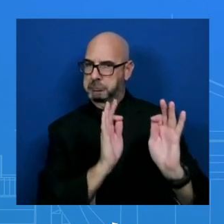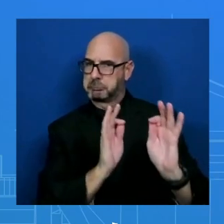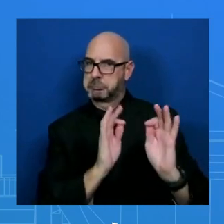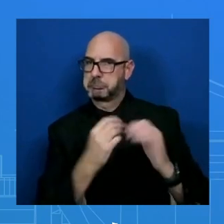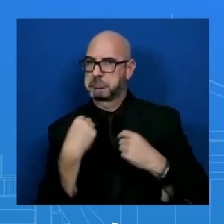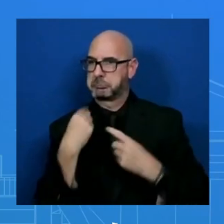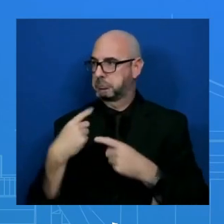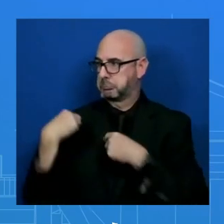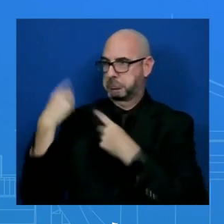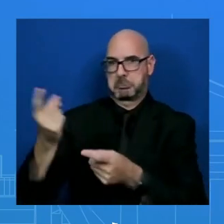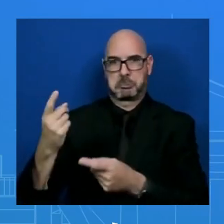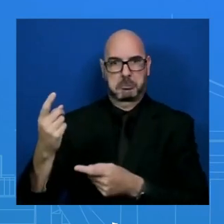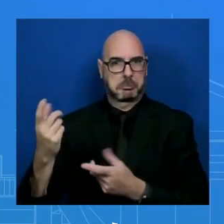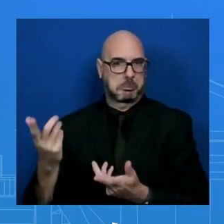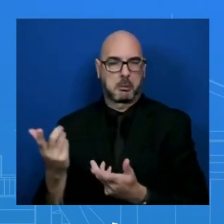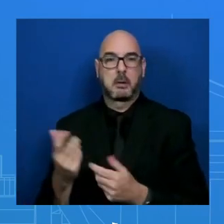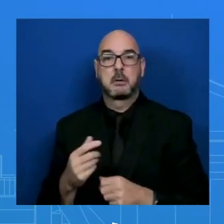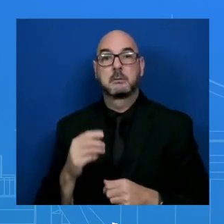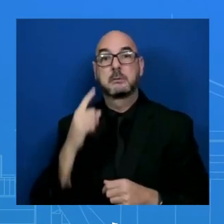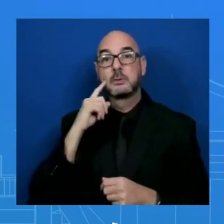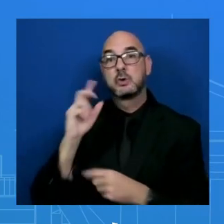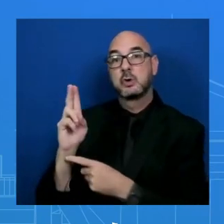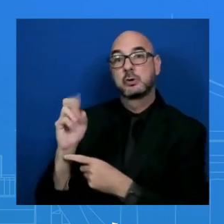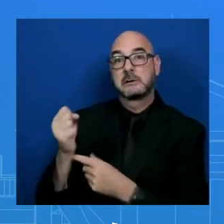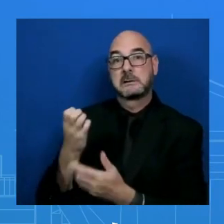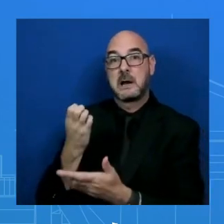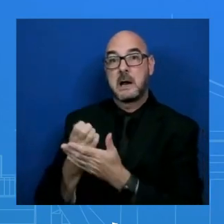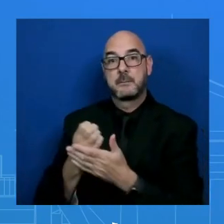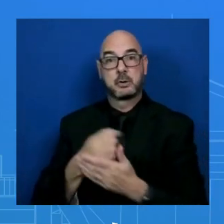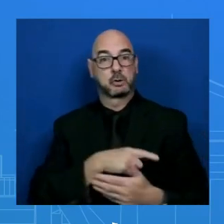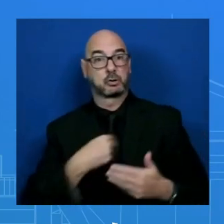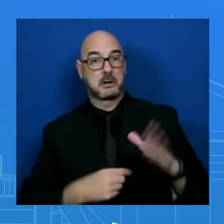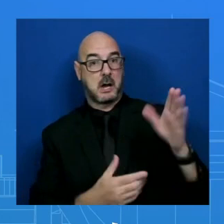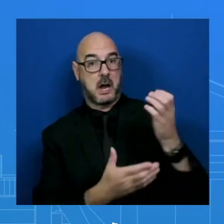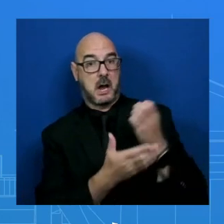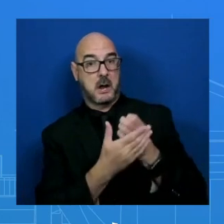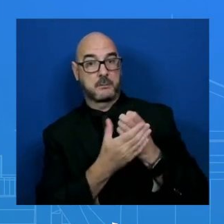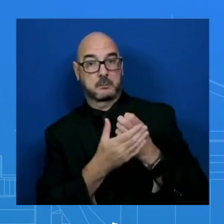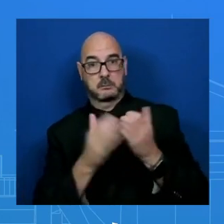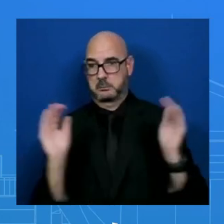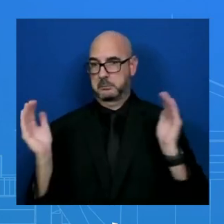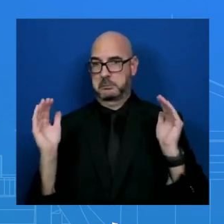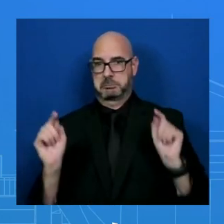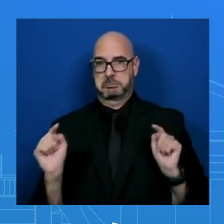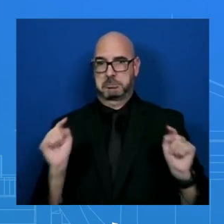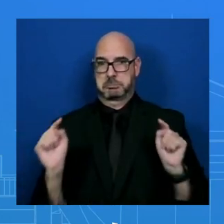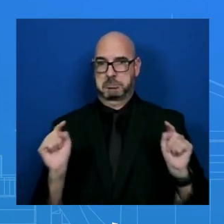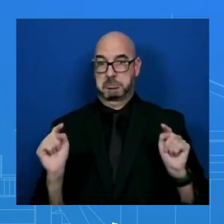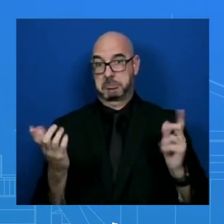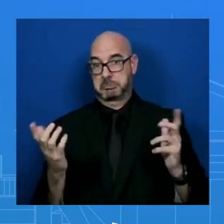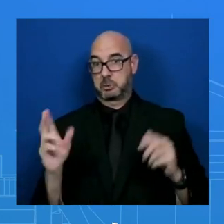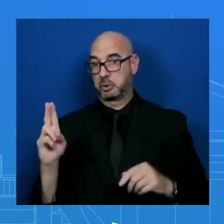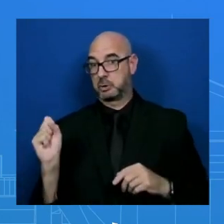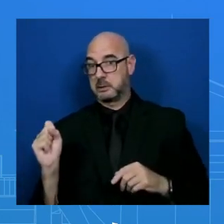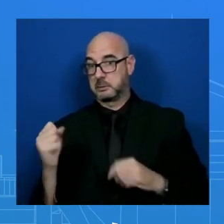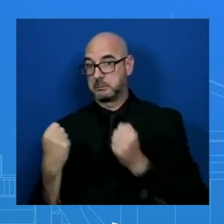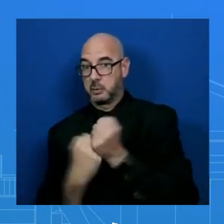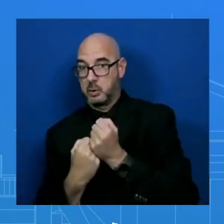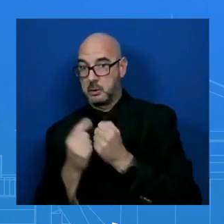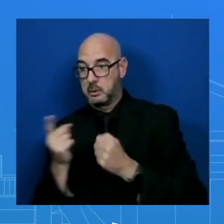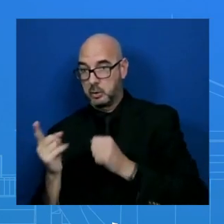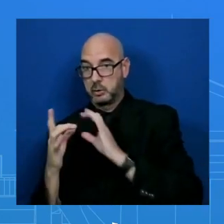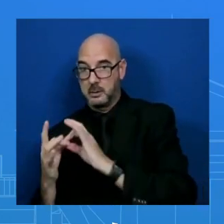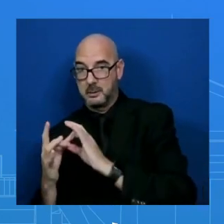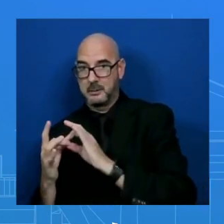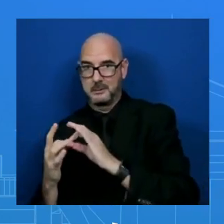economy and you look at China's economy, if you look at the U.S.'s alliances and the strength that we have built up in the Indo-Pacific